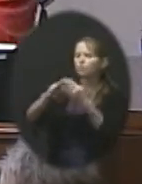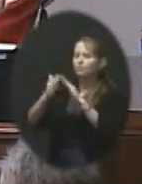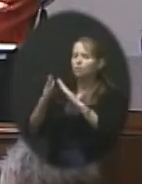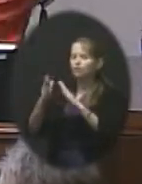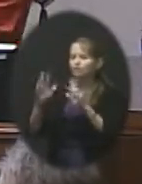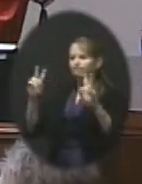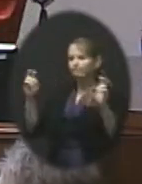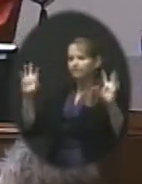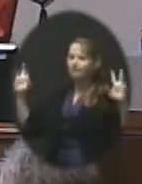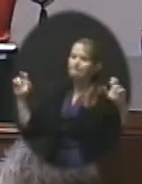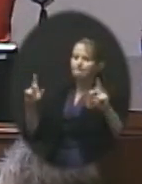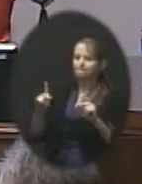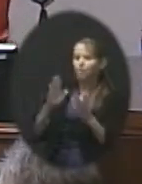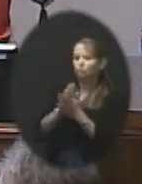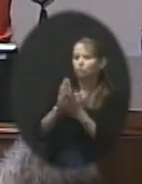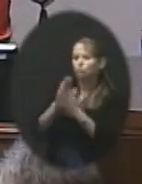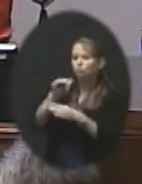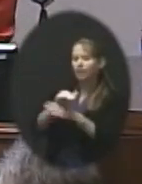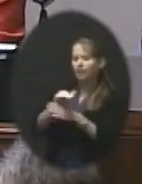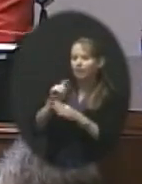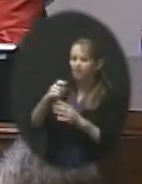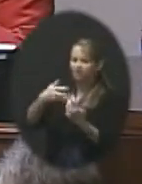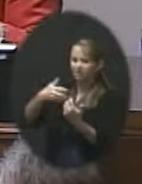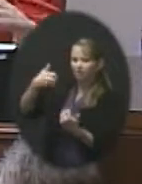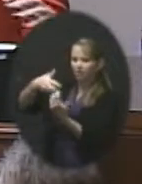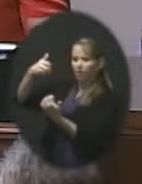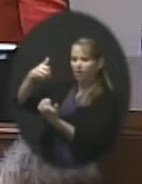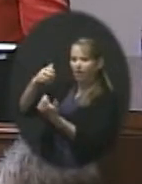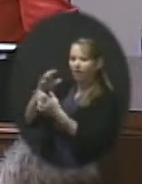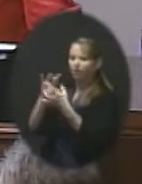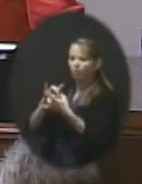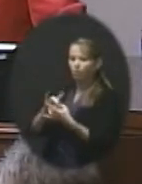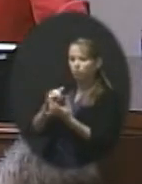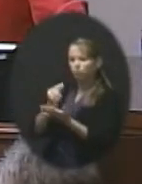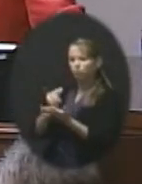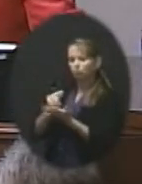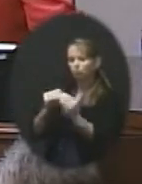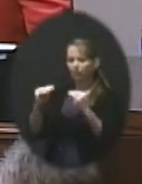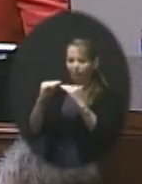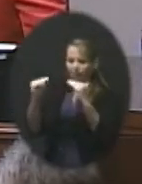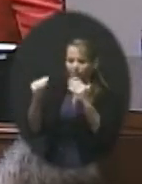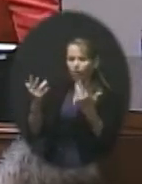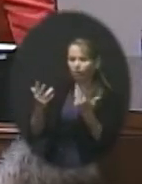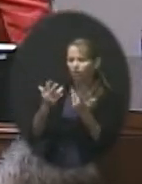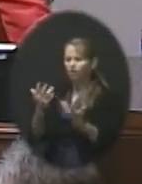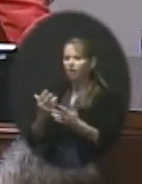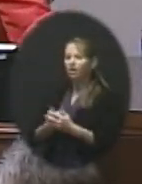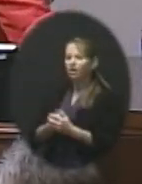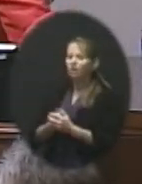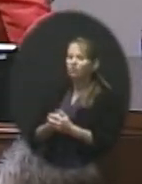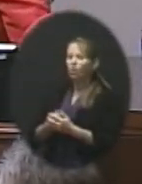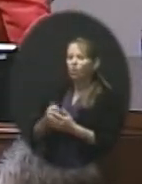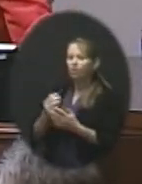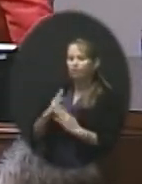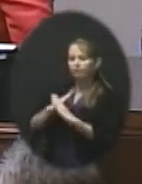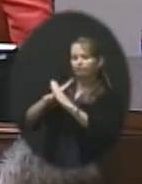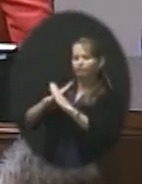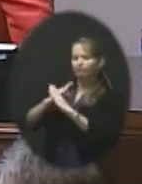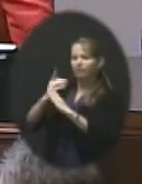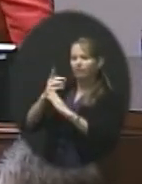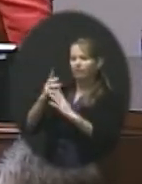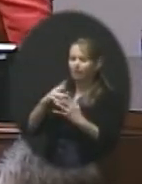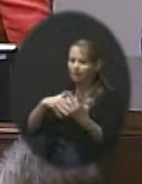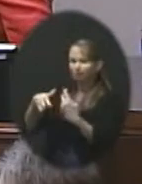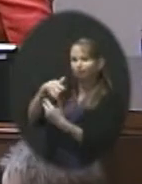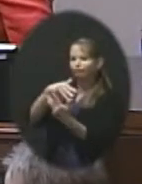They have to separate by grade levels and some of those pieces. And so that came up often, especially at the Ravenwood community night, the need to